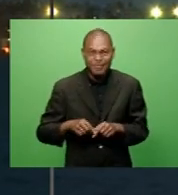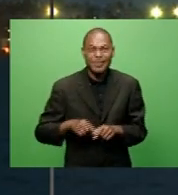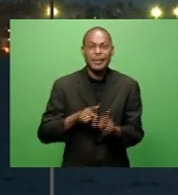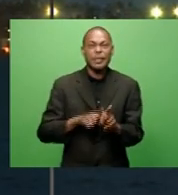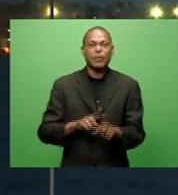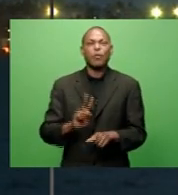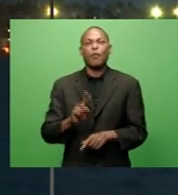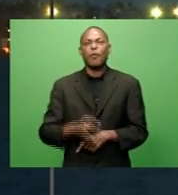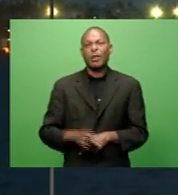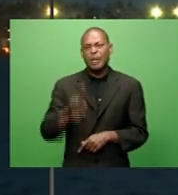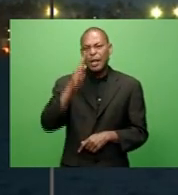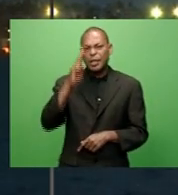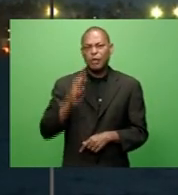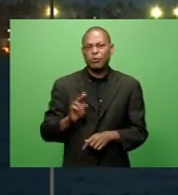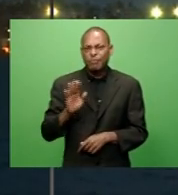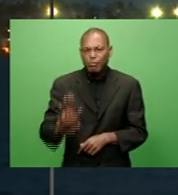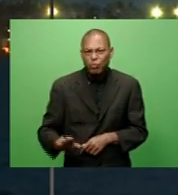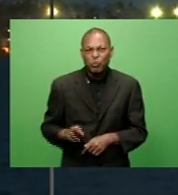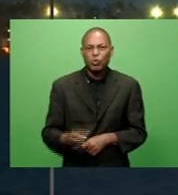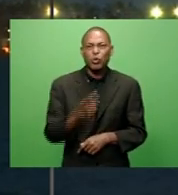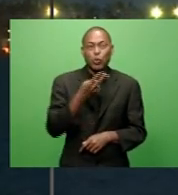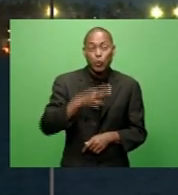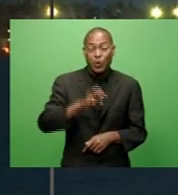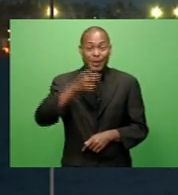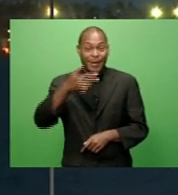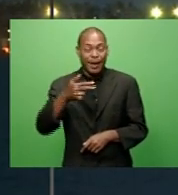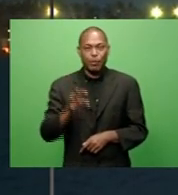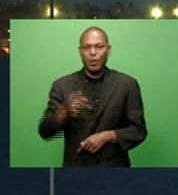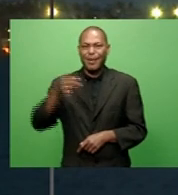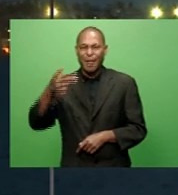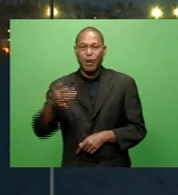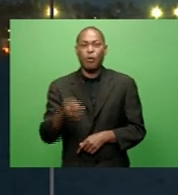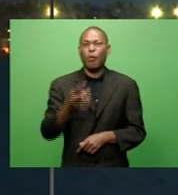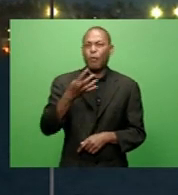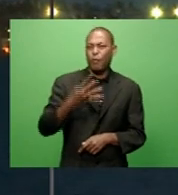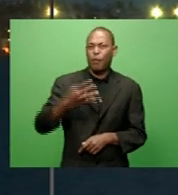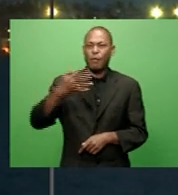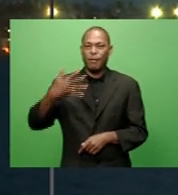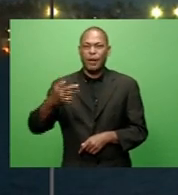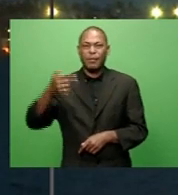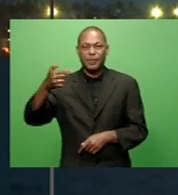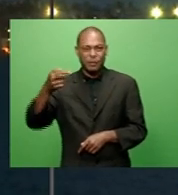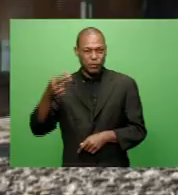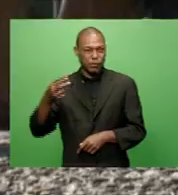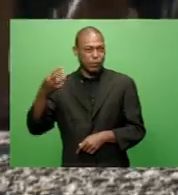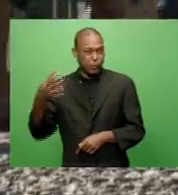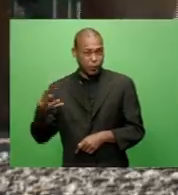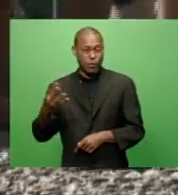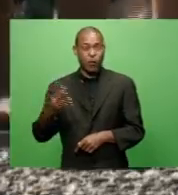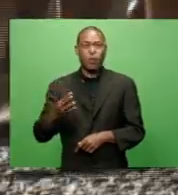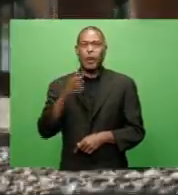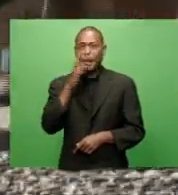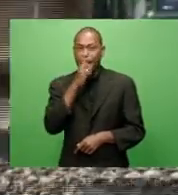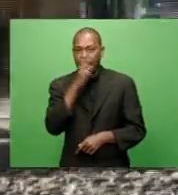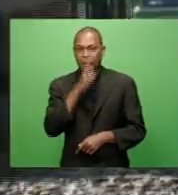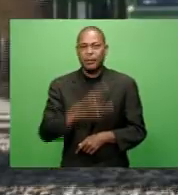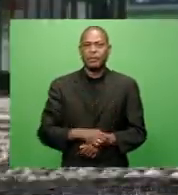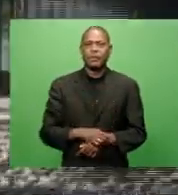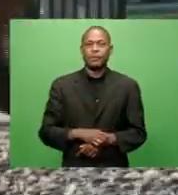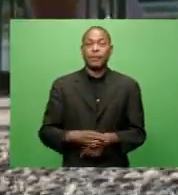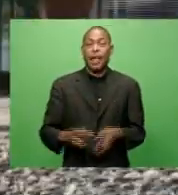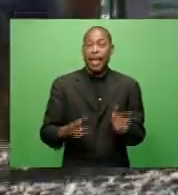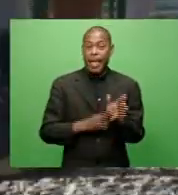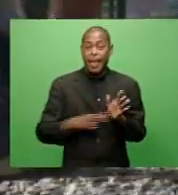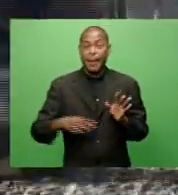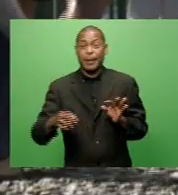poverty headcount was 29.9 percent, or about 45,724 households. The national basic needs